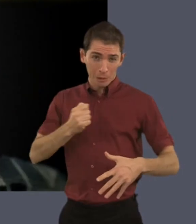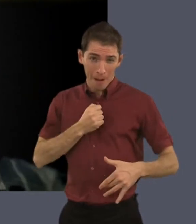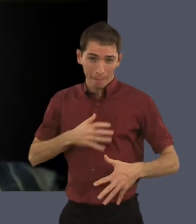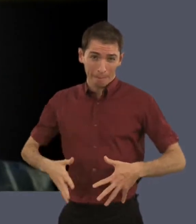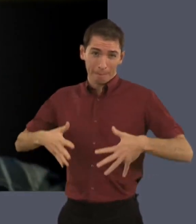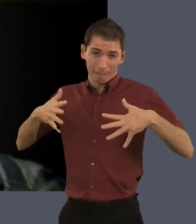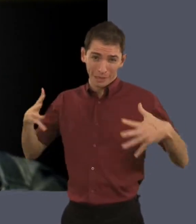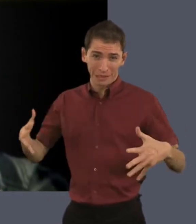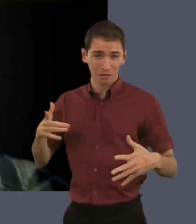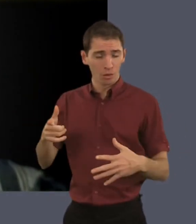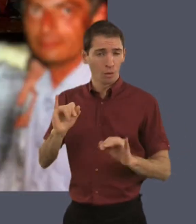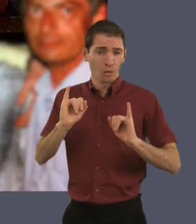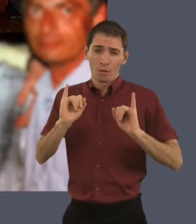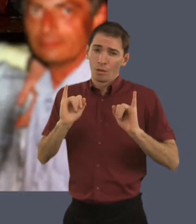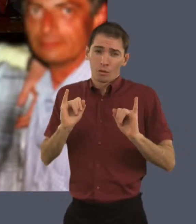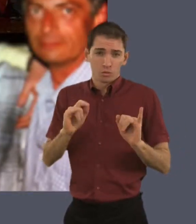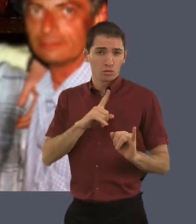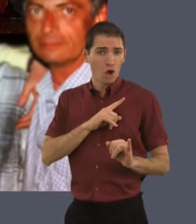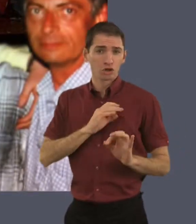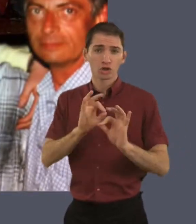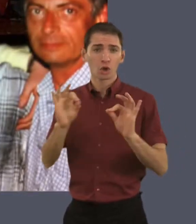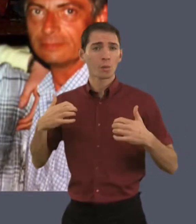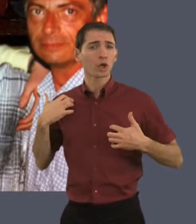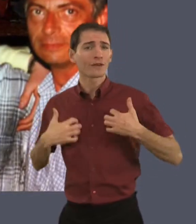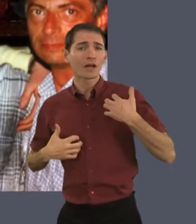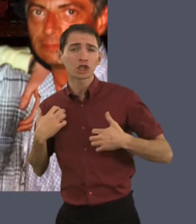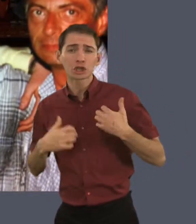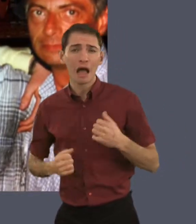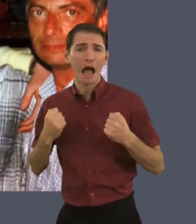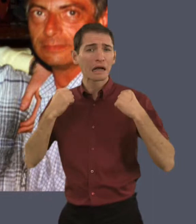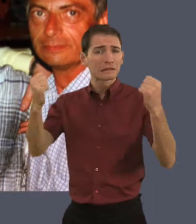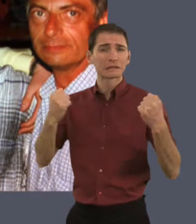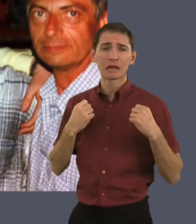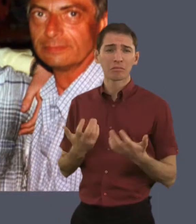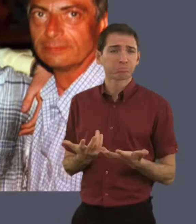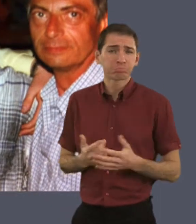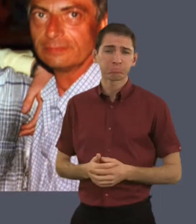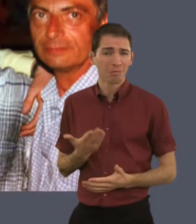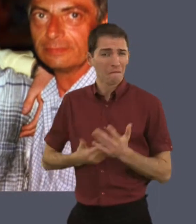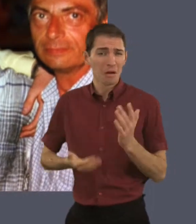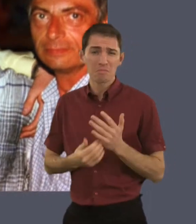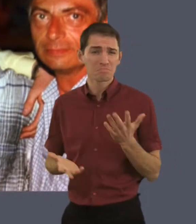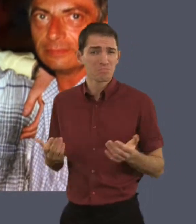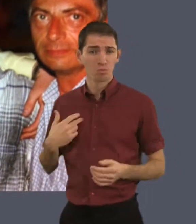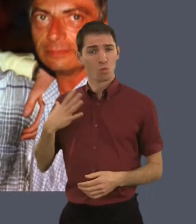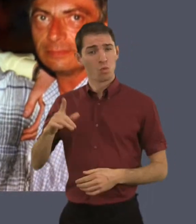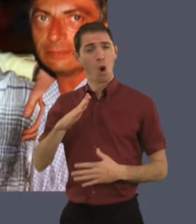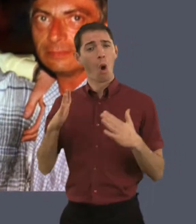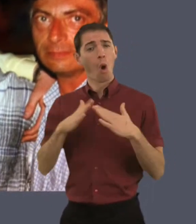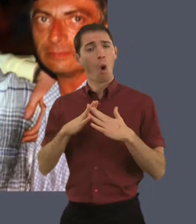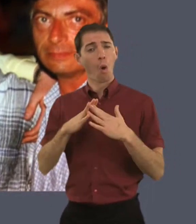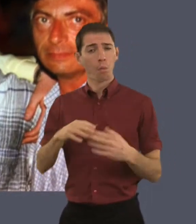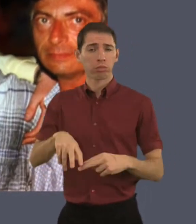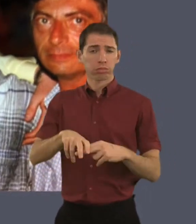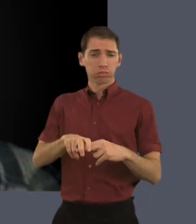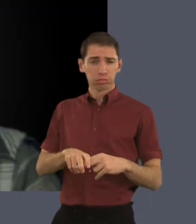That was my biggest that I've been. And I'd say the worst really. No motivation. I never really did exercise. I